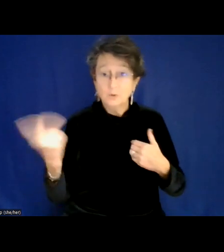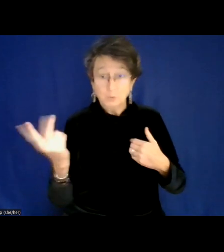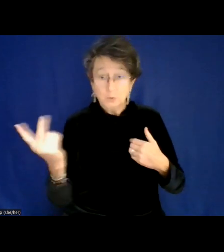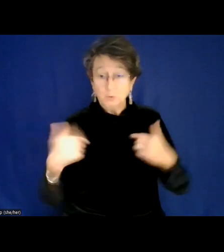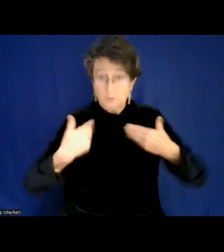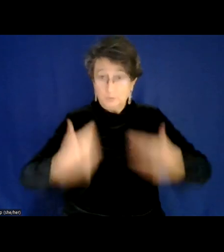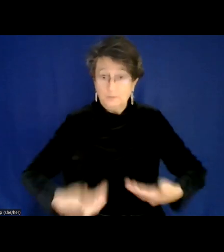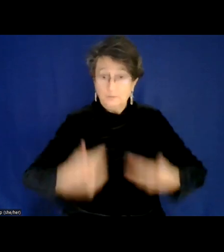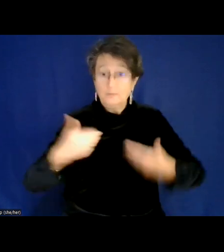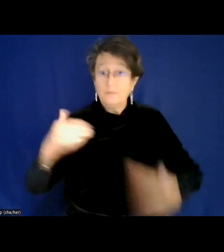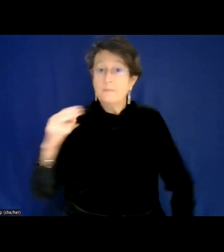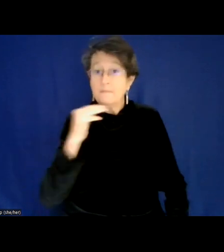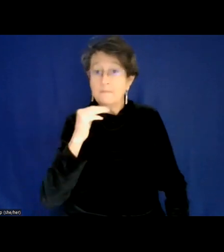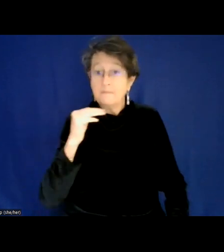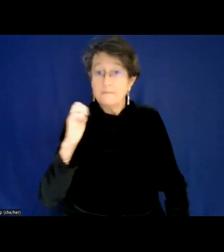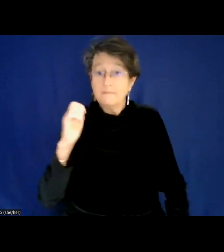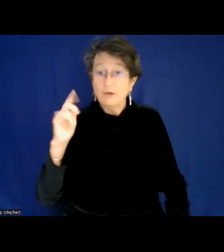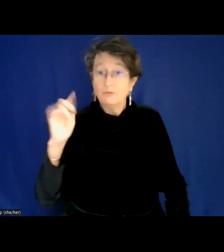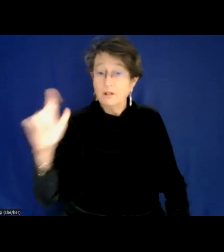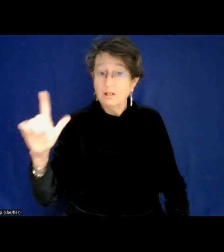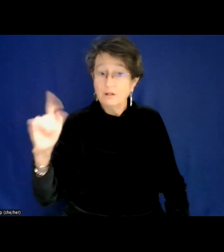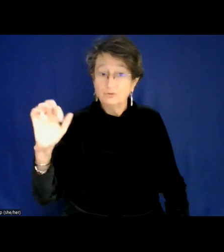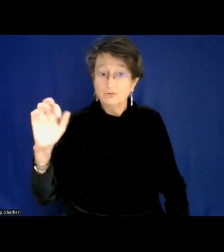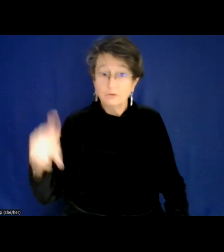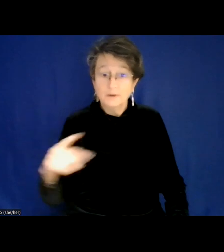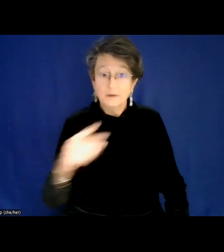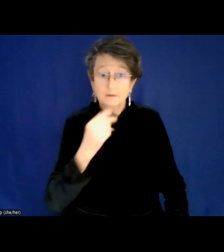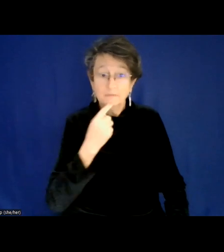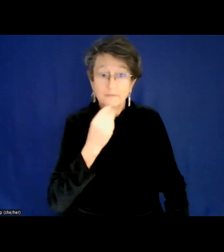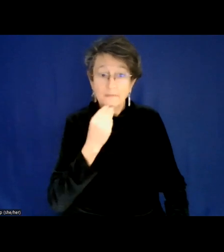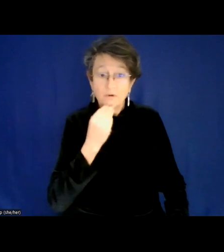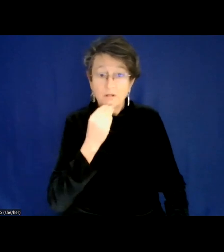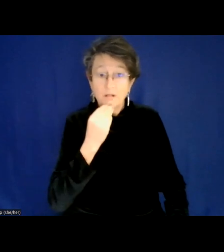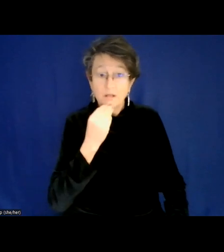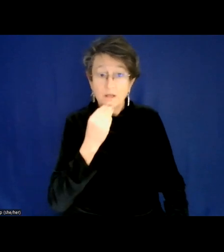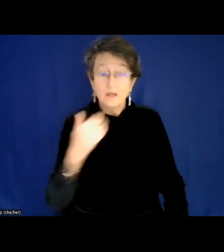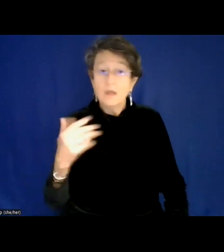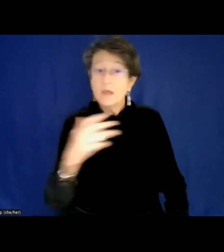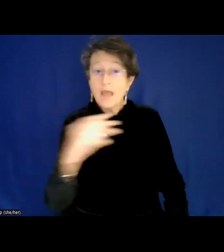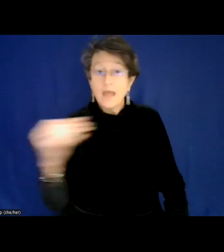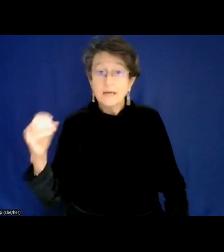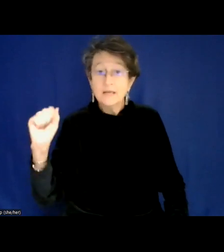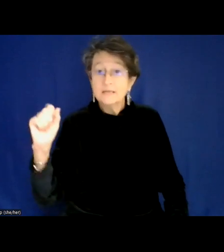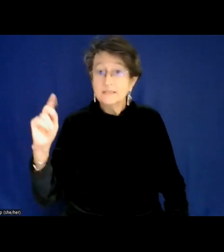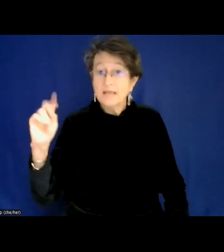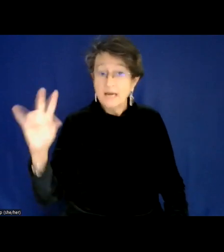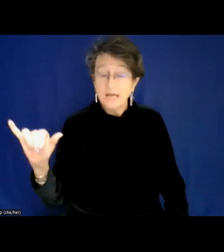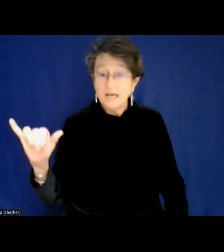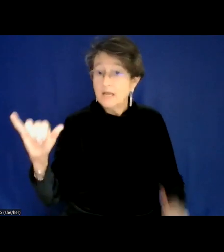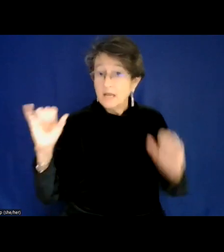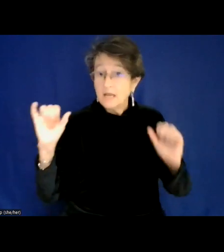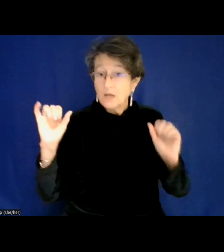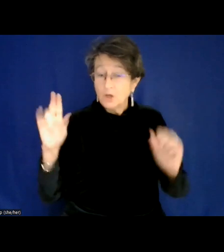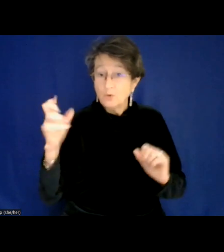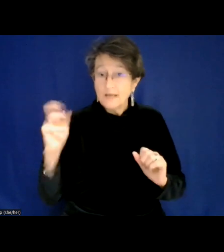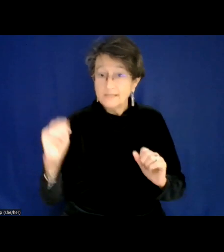we appreciate you so much and are thankful to have you here. I also want to point out that Sadie is a USM student studying